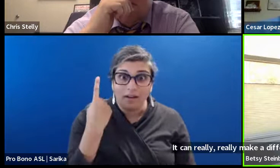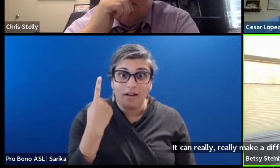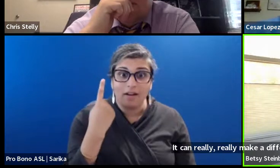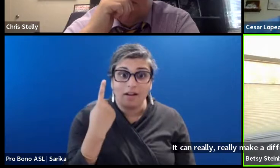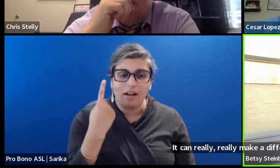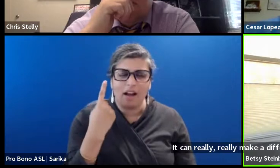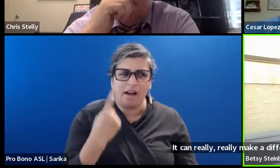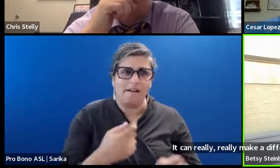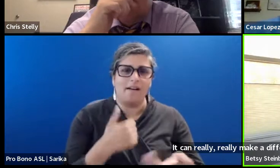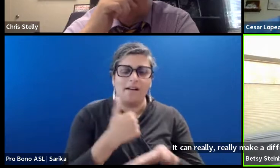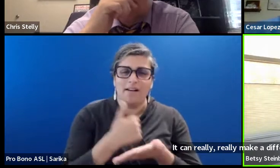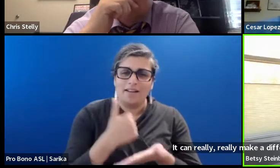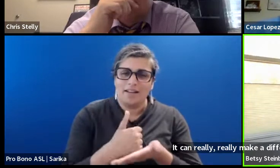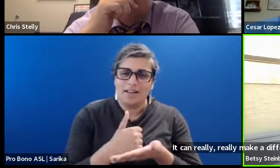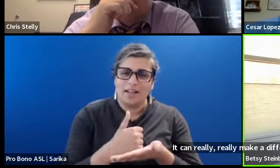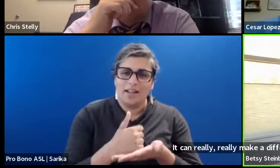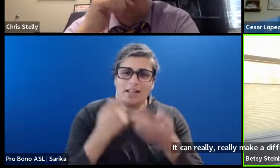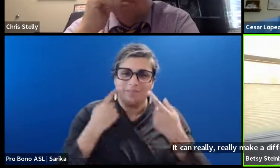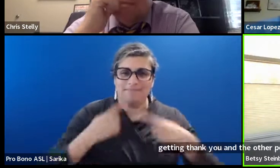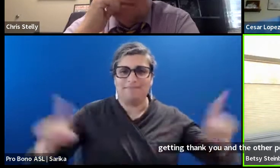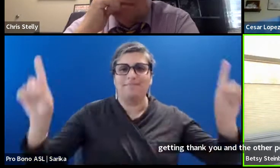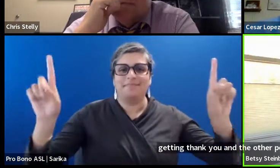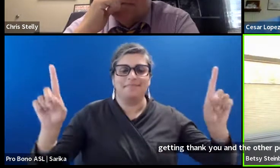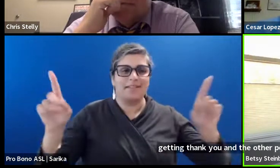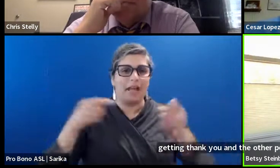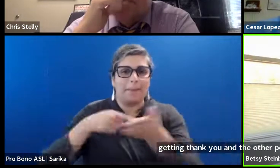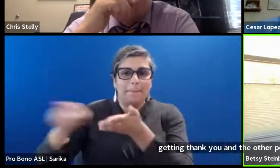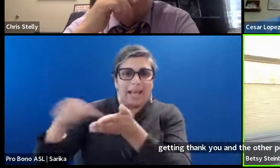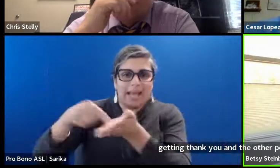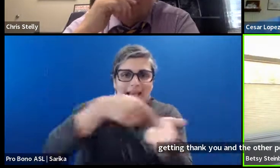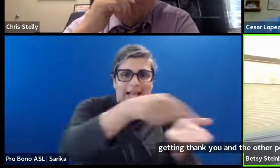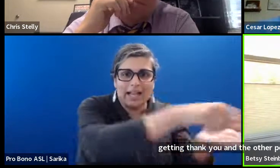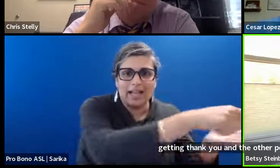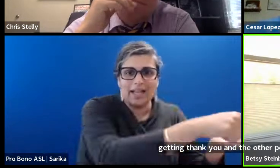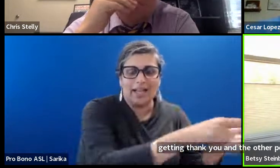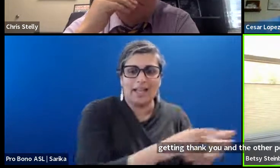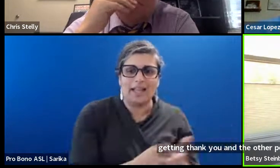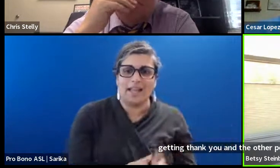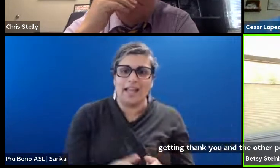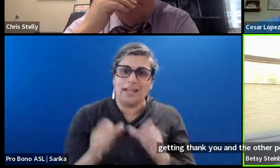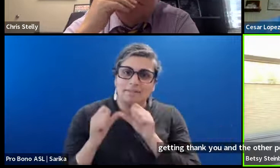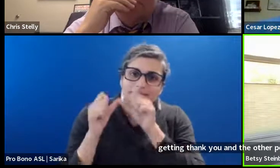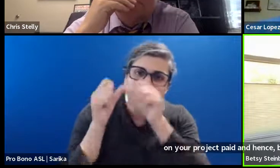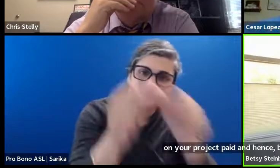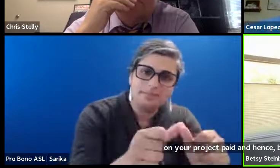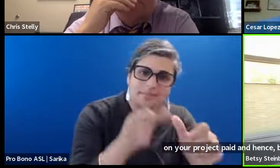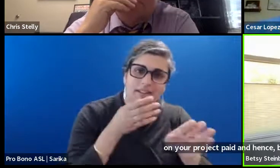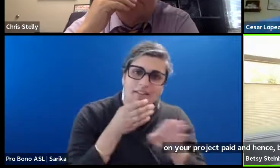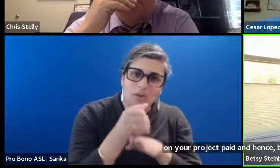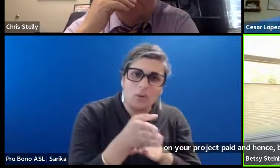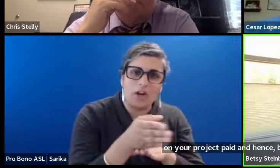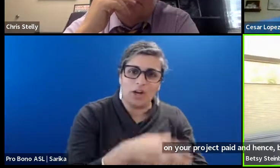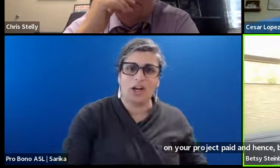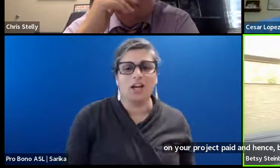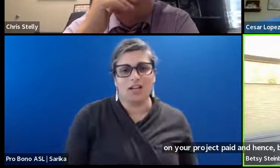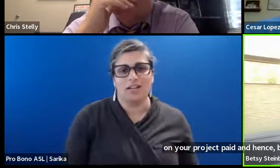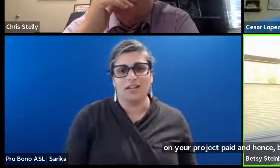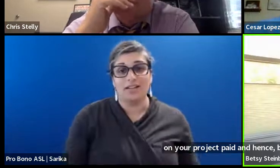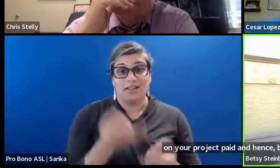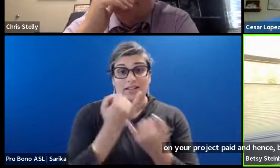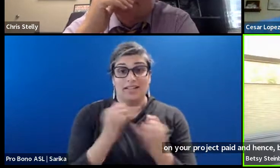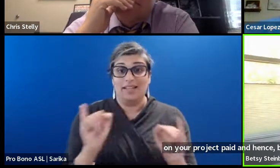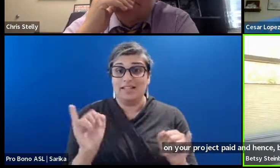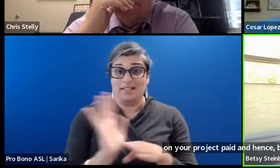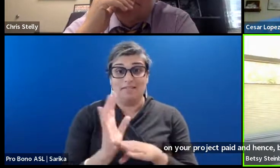other people working on your project paid and hence being able to have a sustainable career. And indie filmmakers